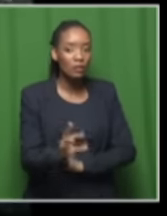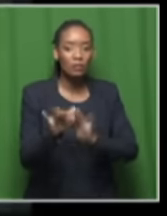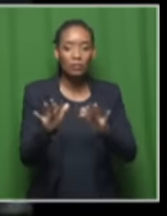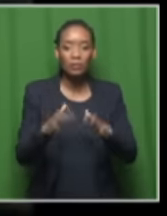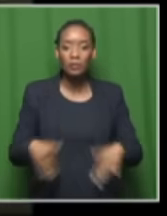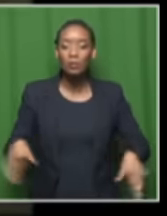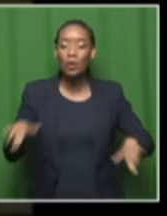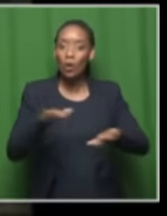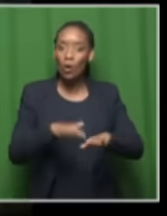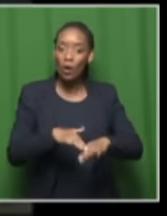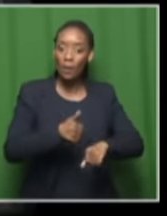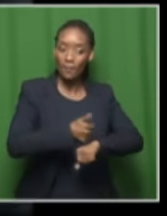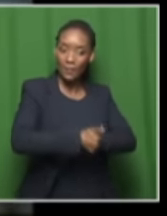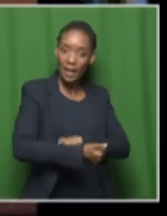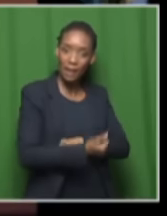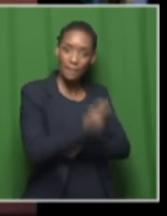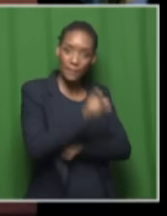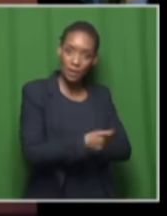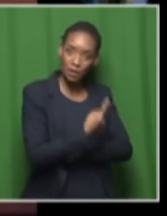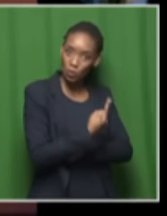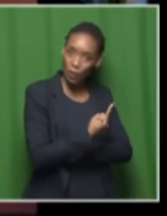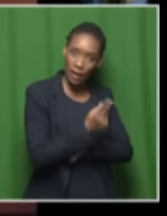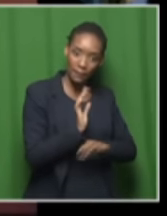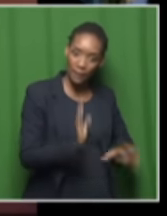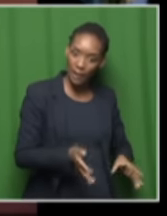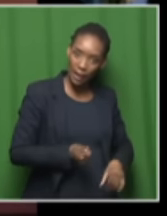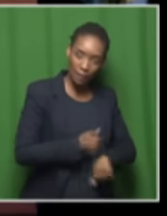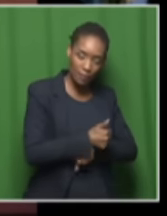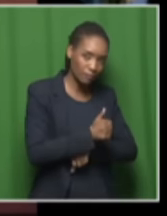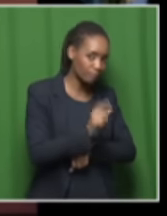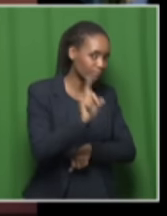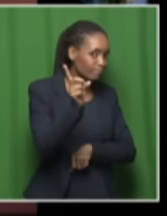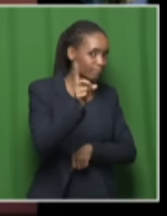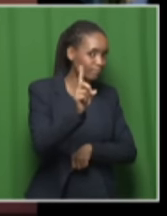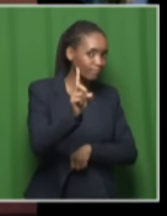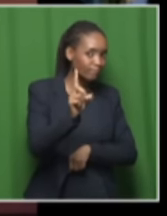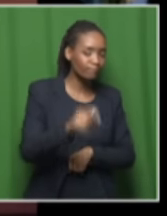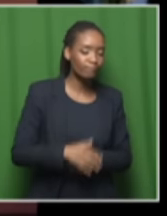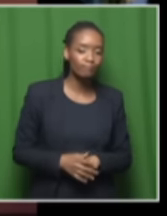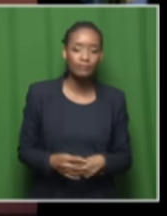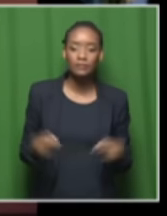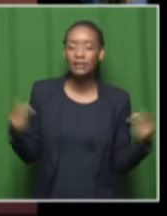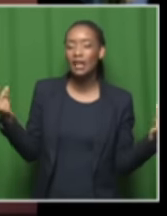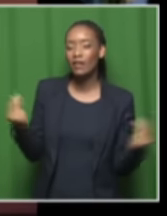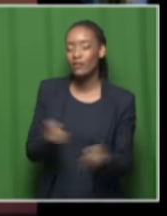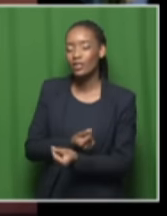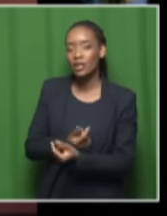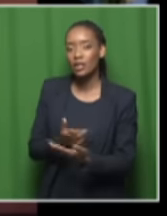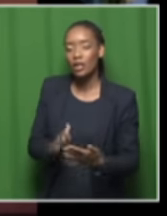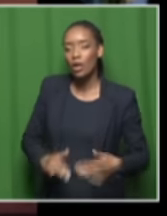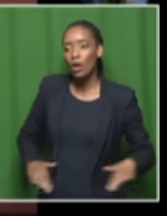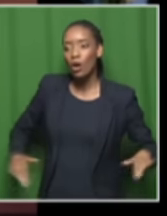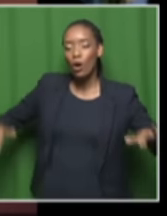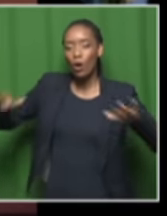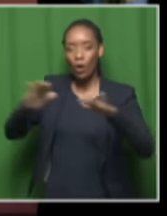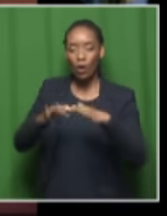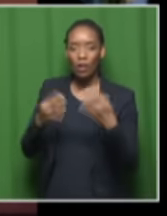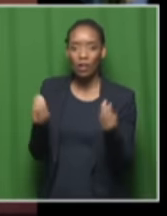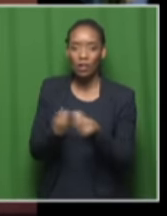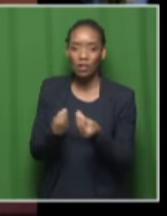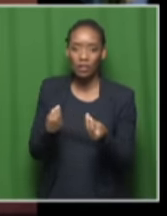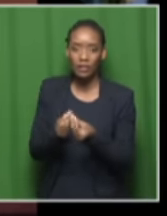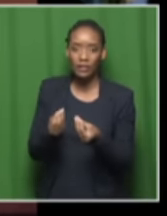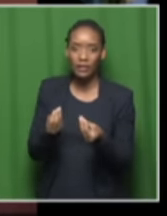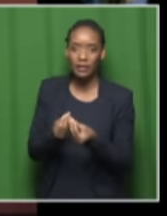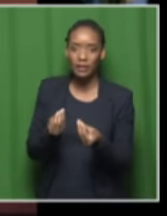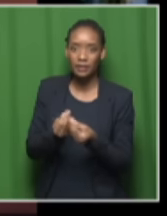blame for the violence on one man unfortunately with all the things that the